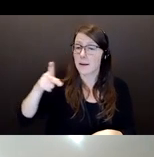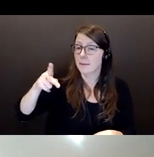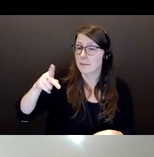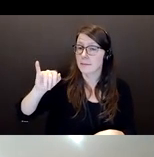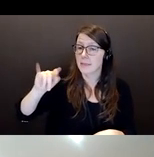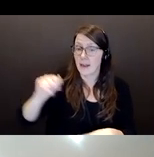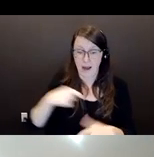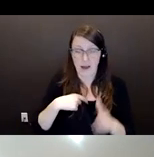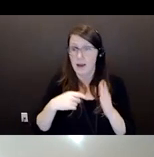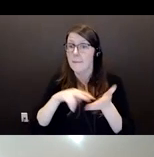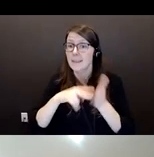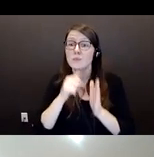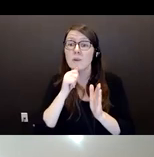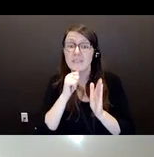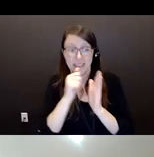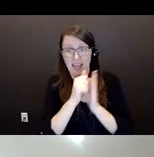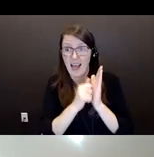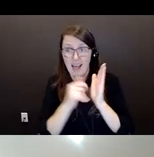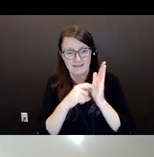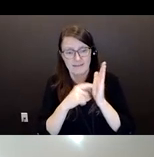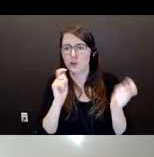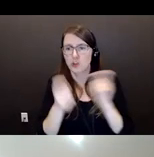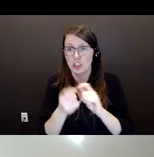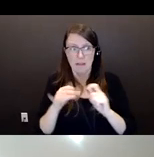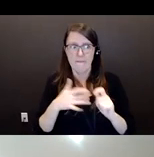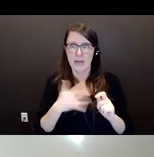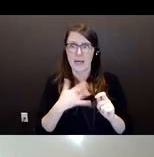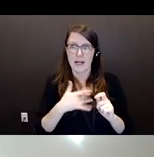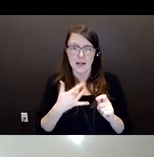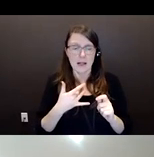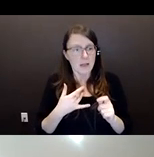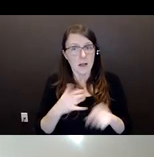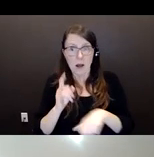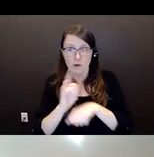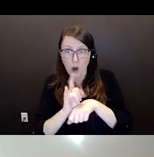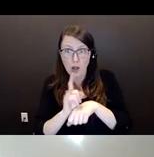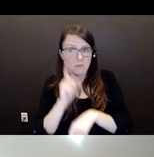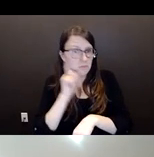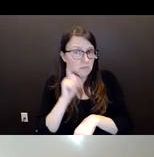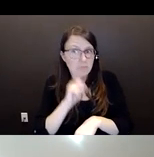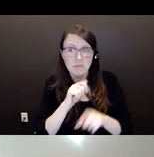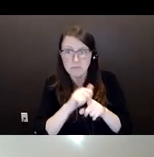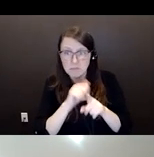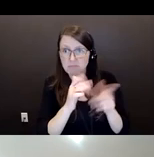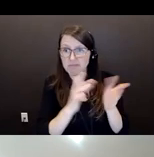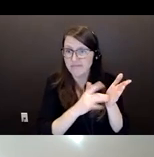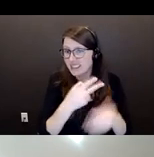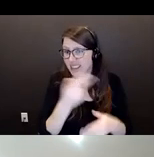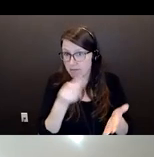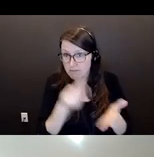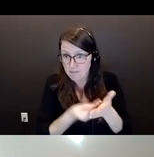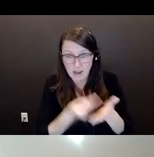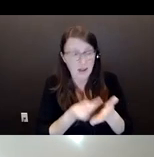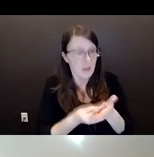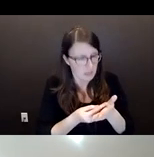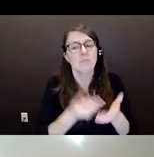when you suspect a financial abuse for those earning concern of privacy. But it